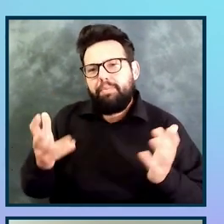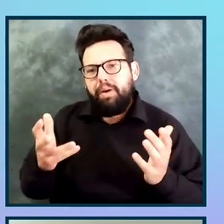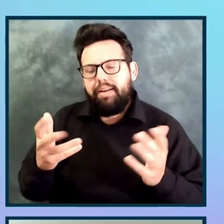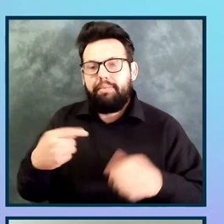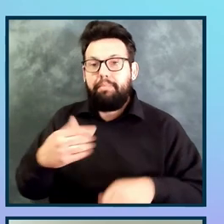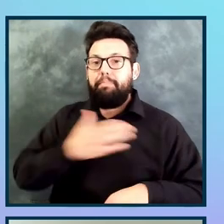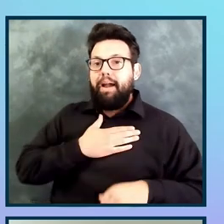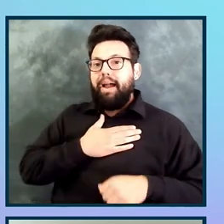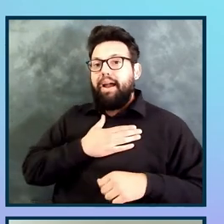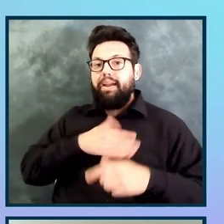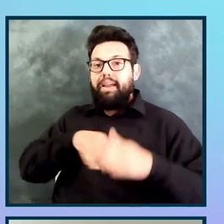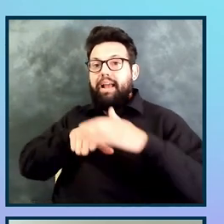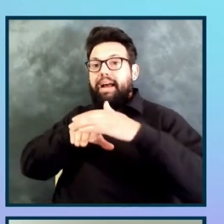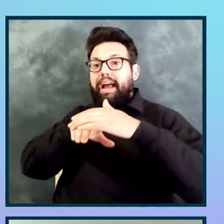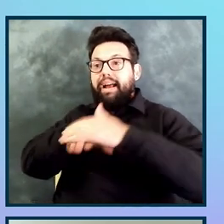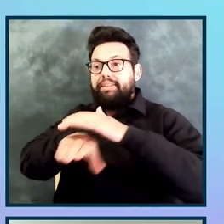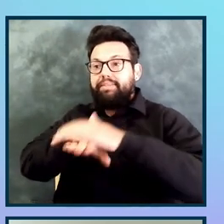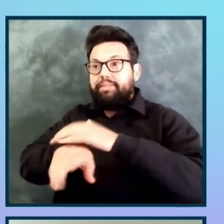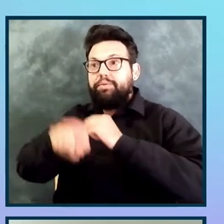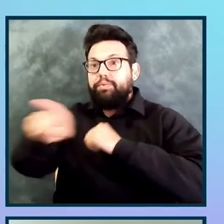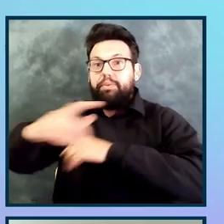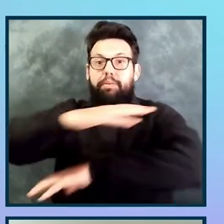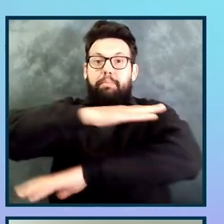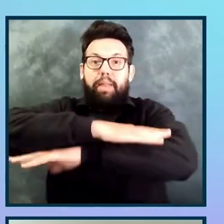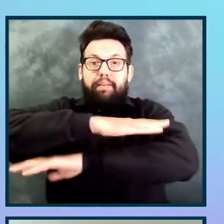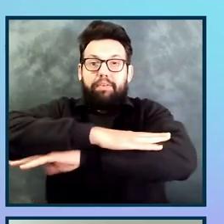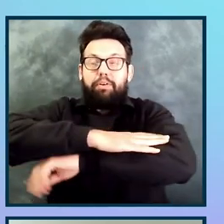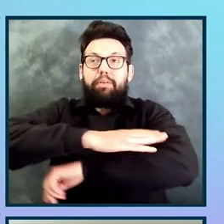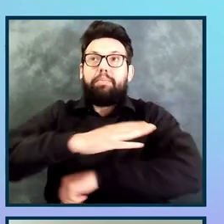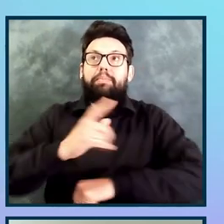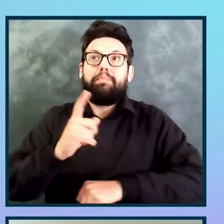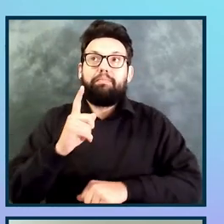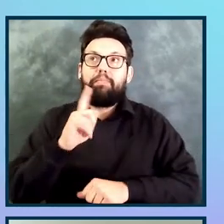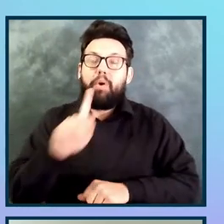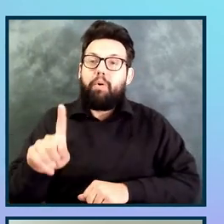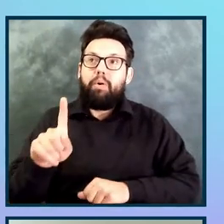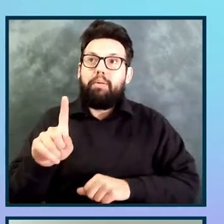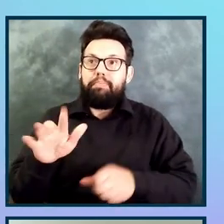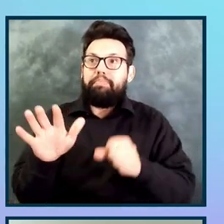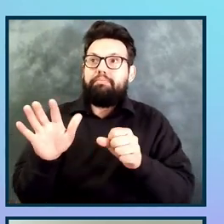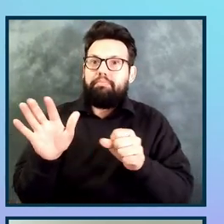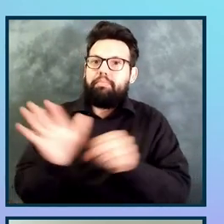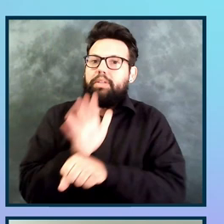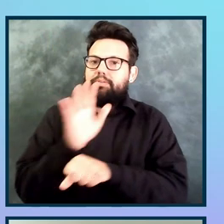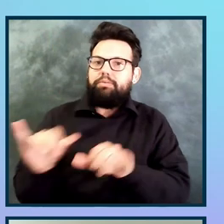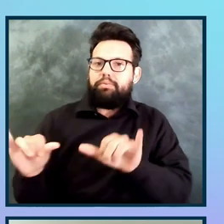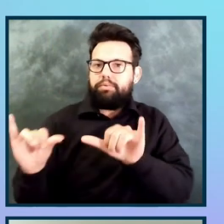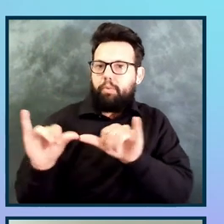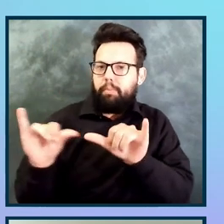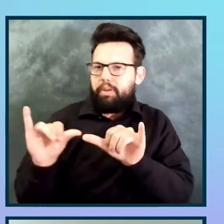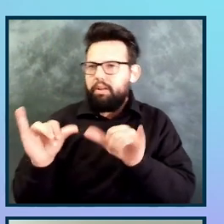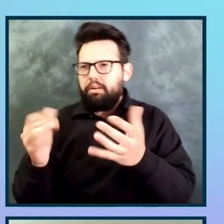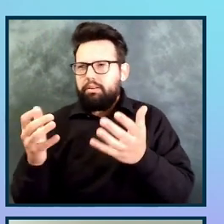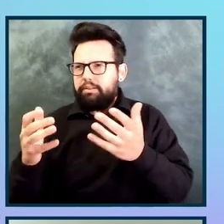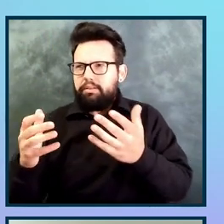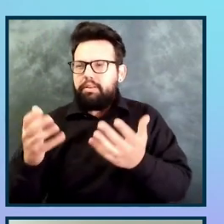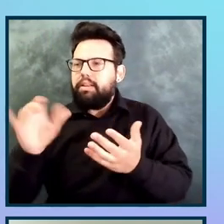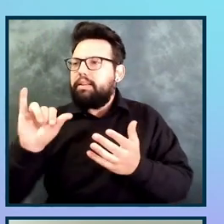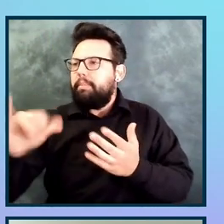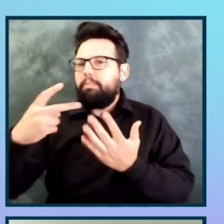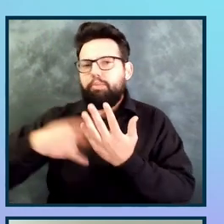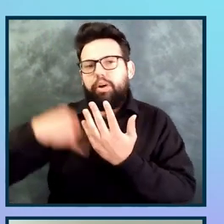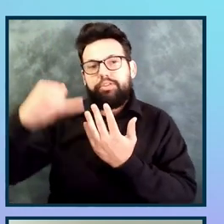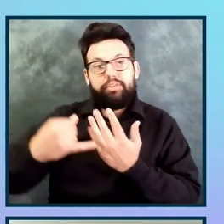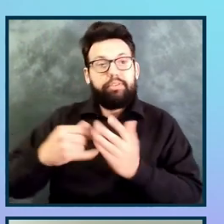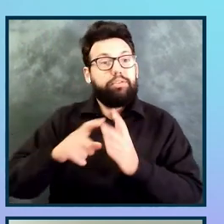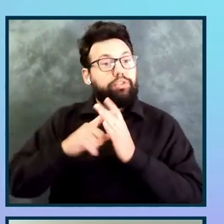platforms for scoping purposes of confirming the scopes for the audit. In June 2021, we were able to begin testing